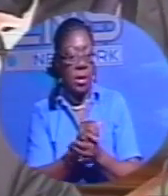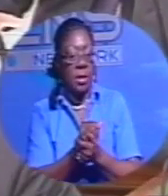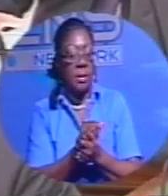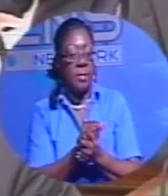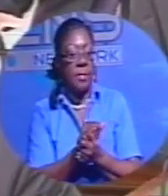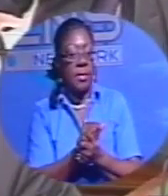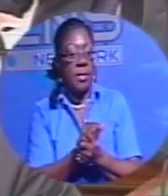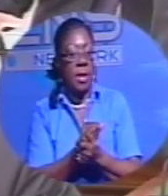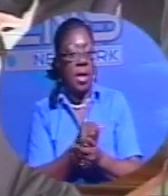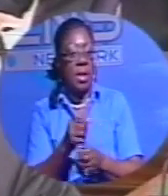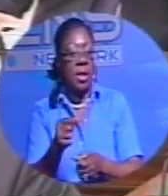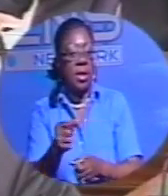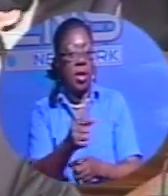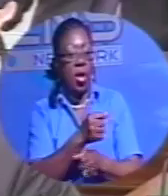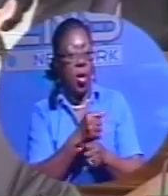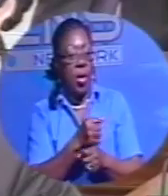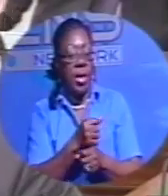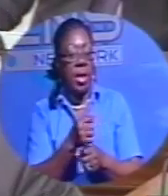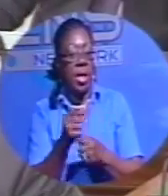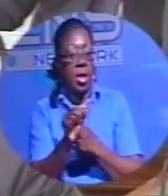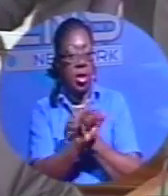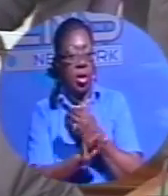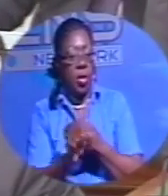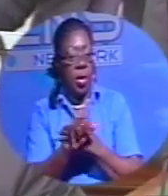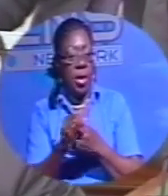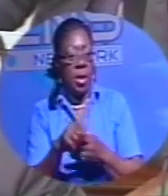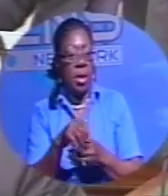of the commissioner or the deputy police commissioner.